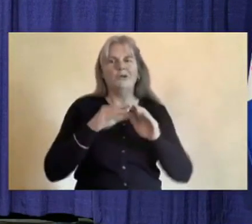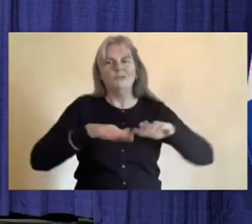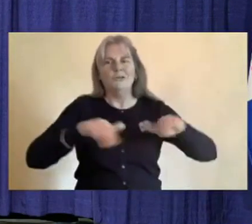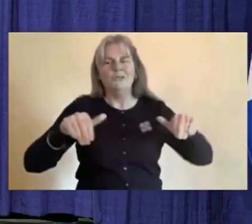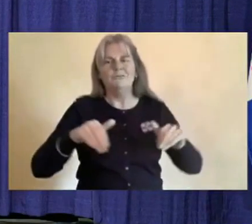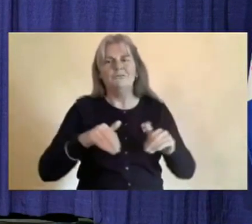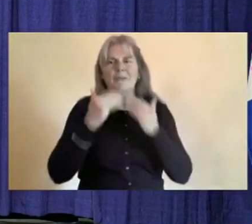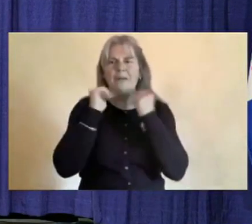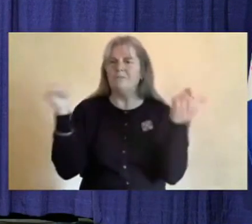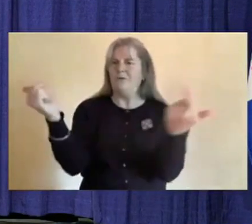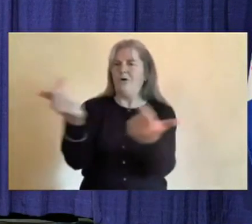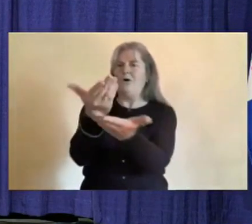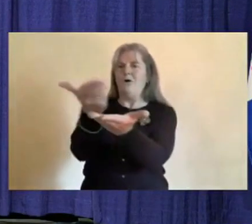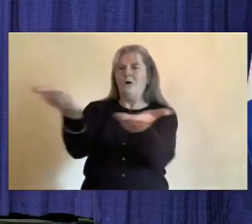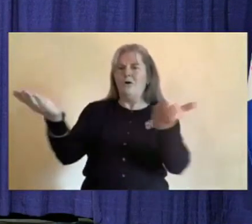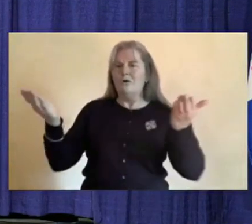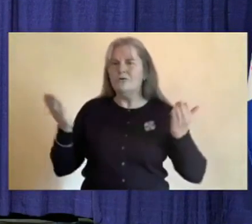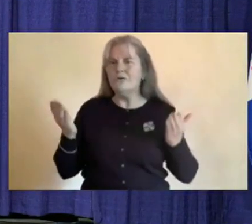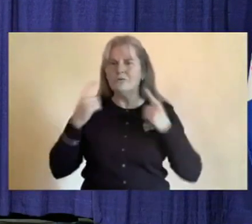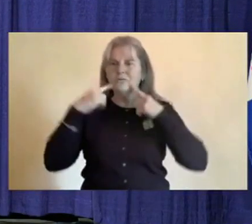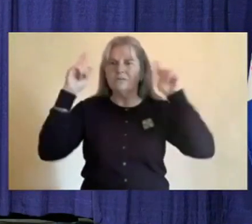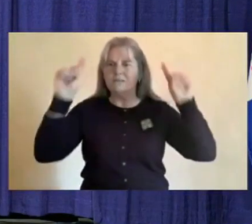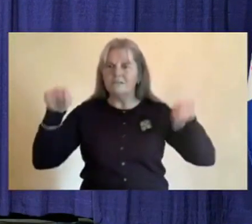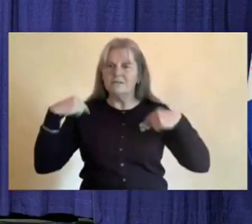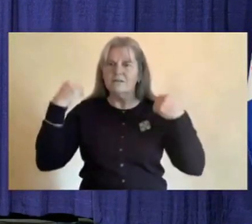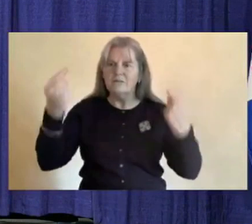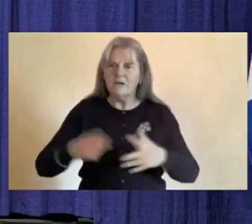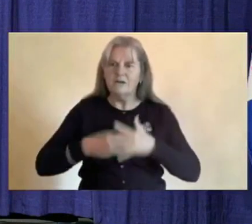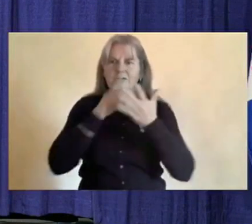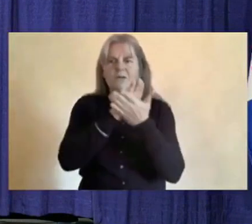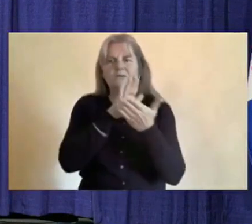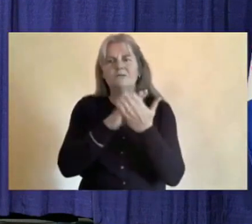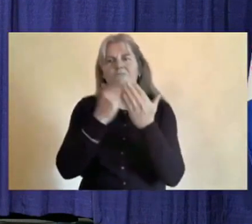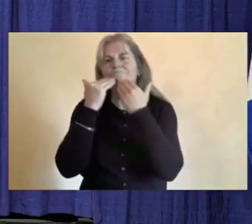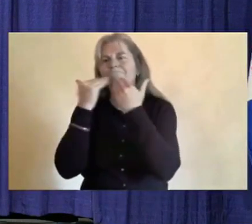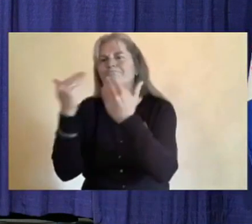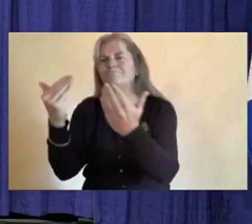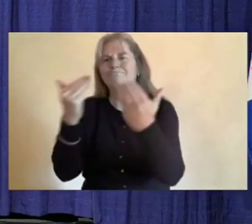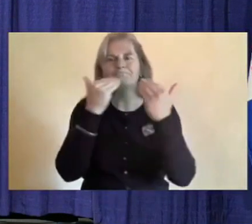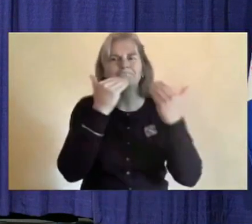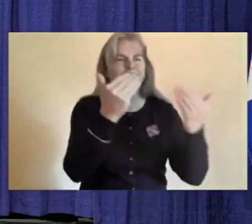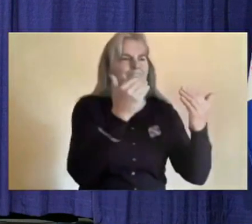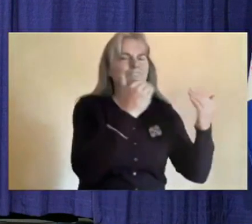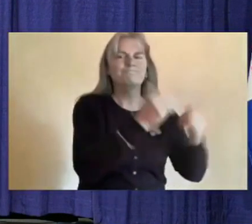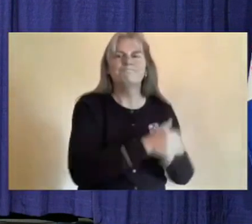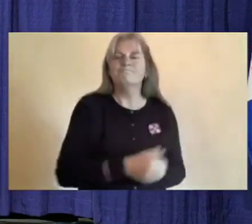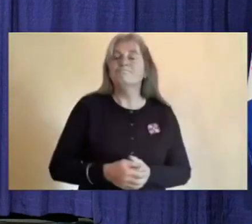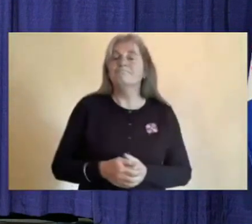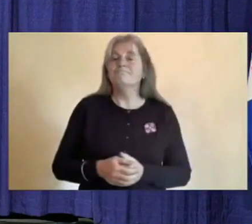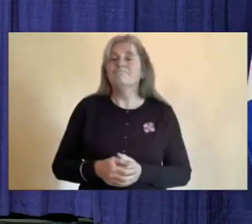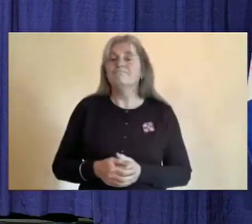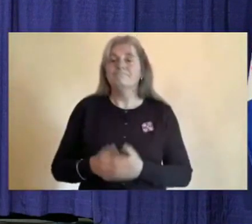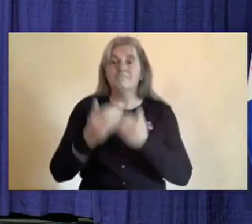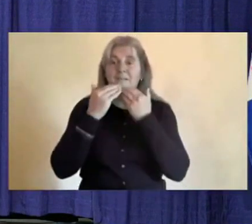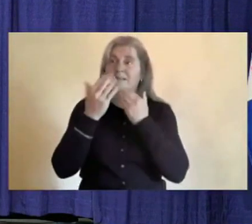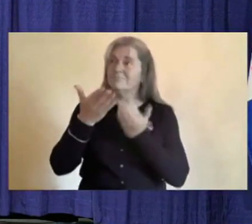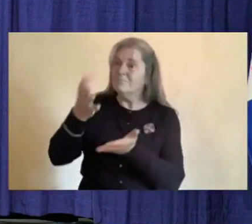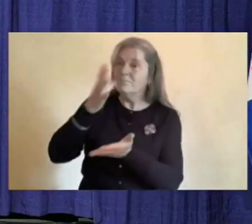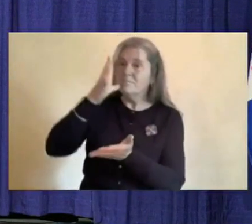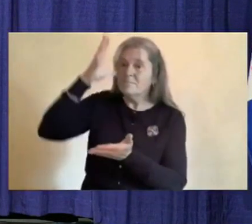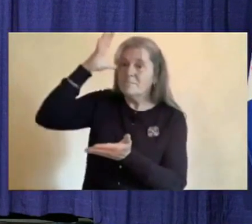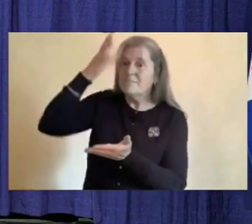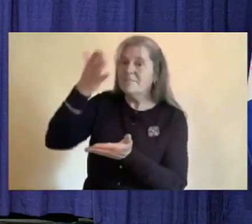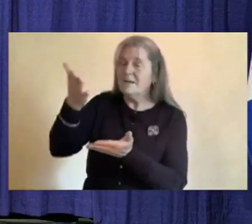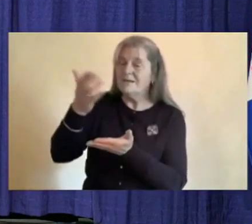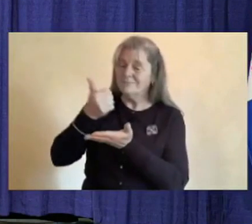contributing to the successful start of this school year. Thank you to the parents who are helping their